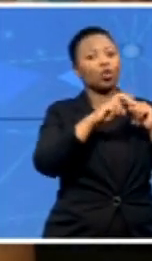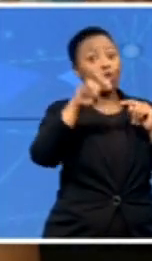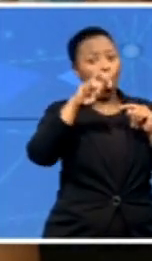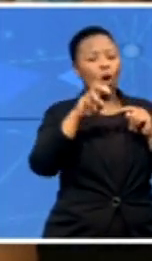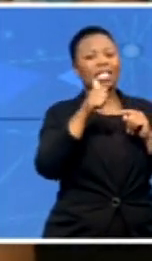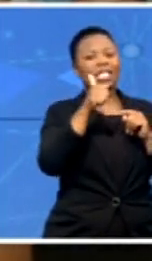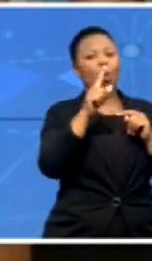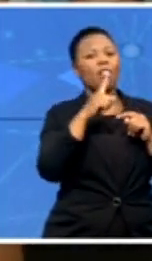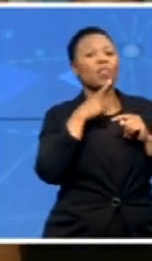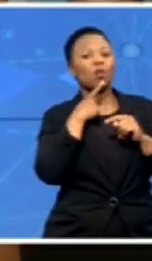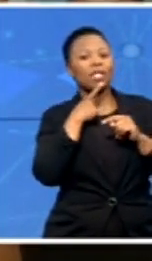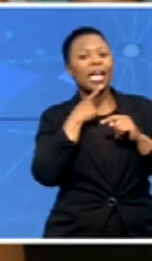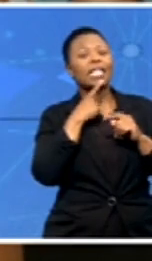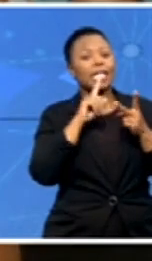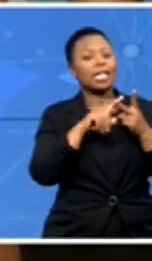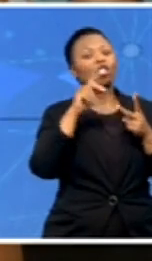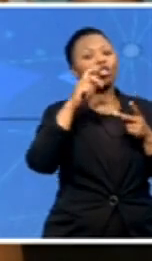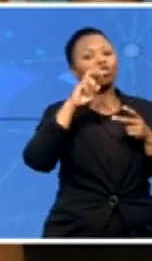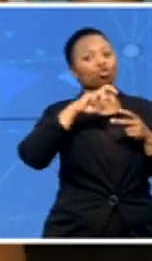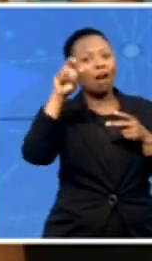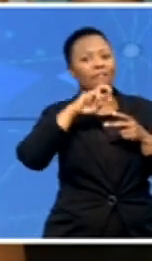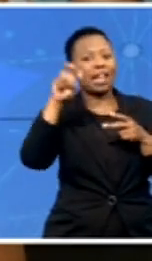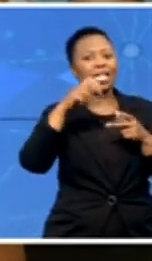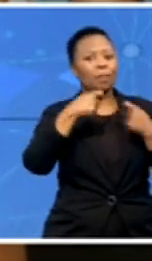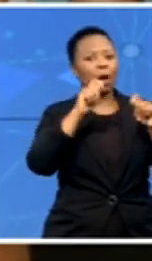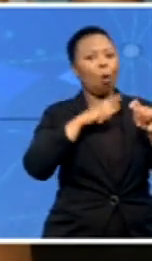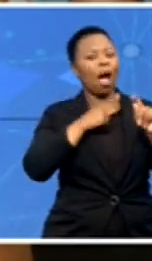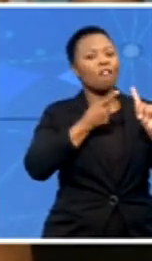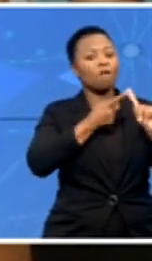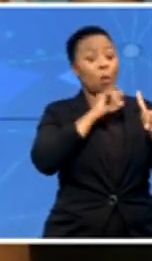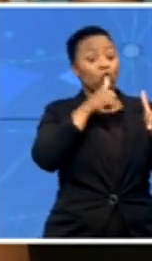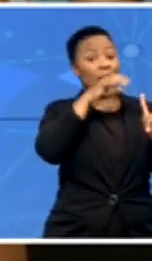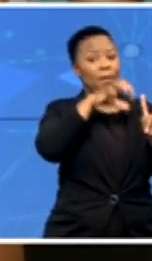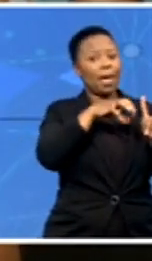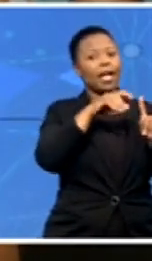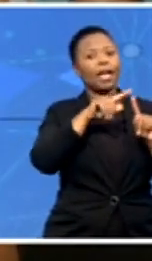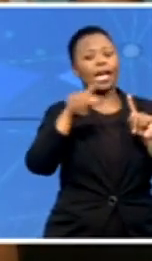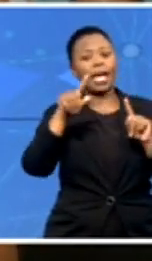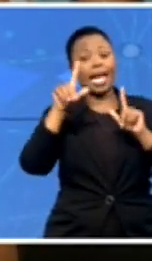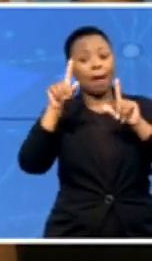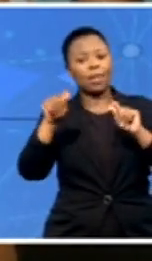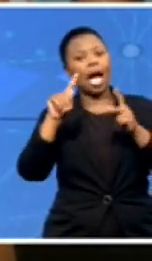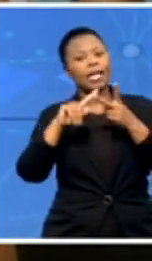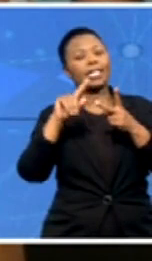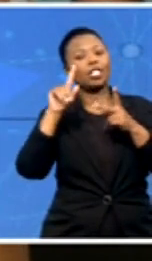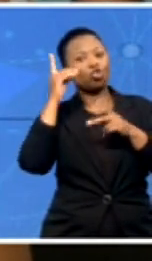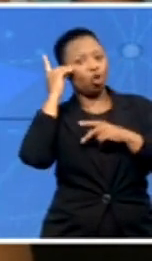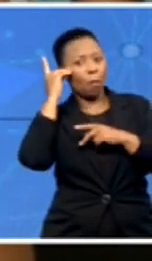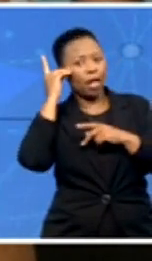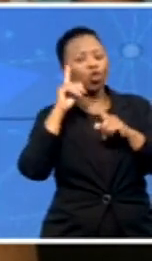expenses because we can only depart from Johannesburg and Cape Town and Durban. And I need money for my passport and visa as well.